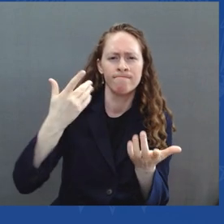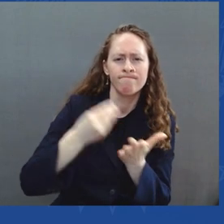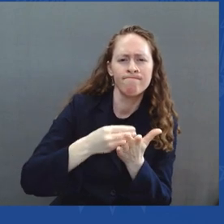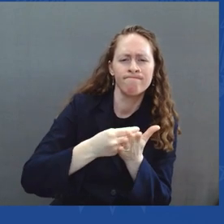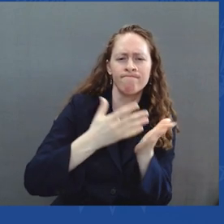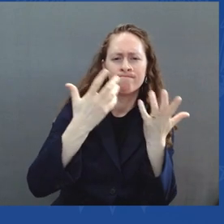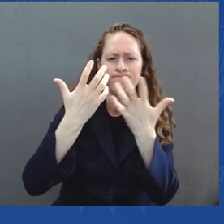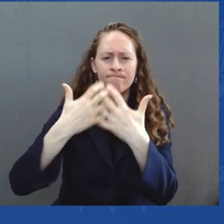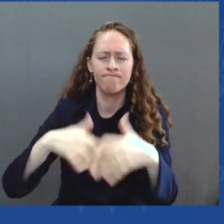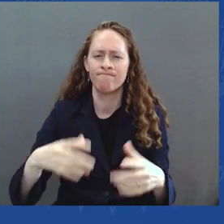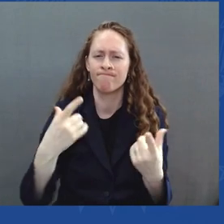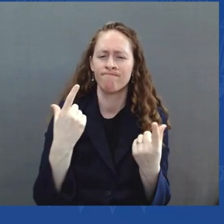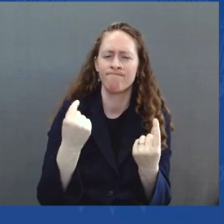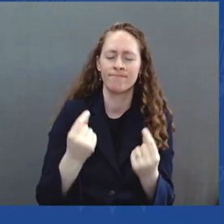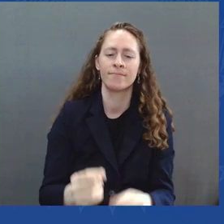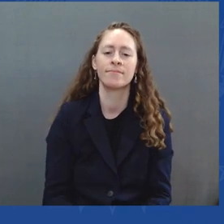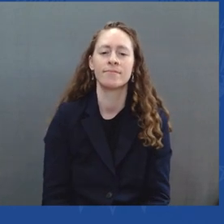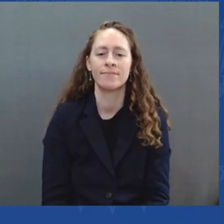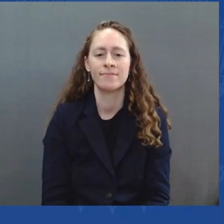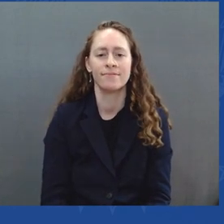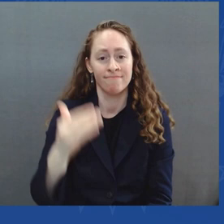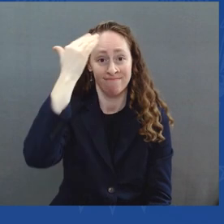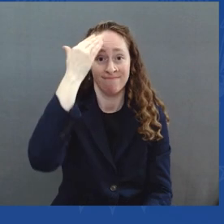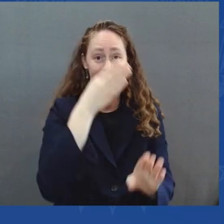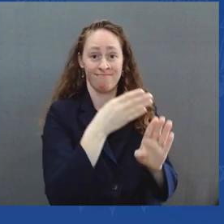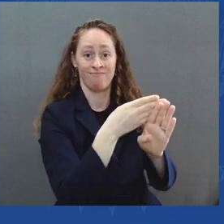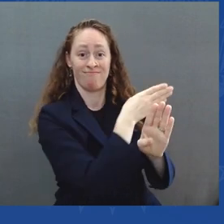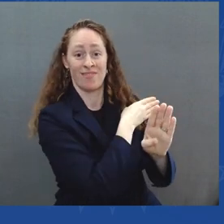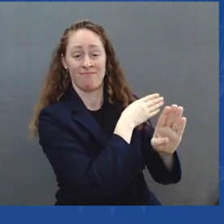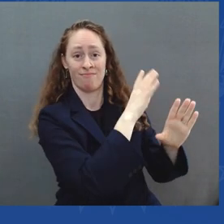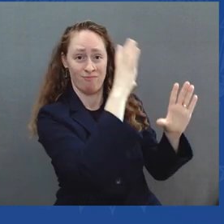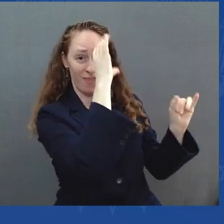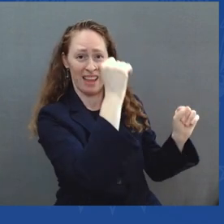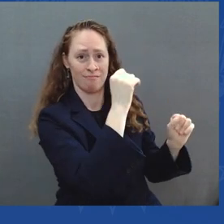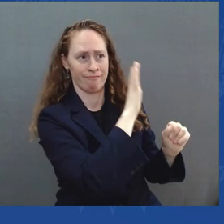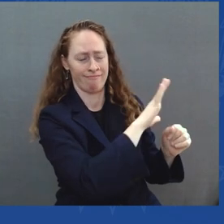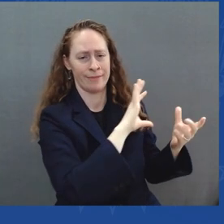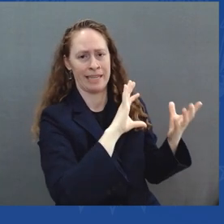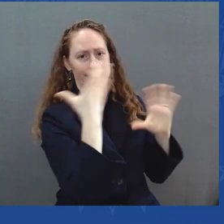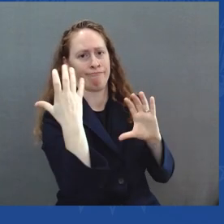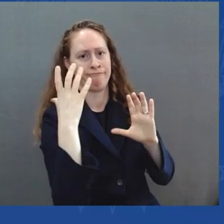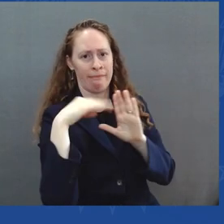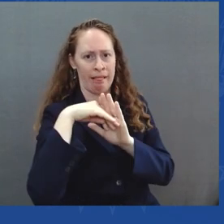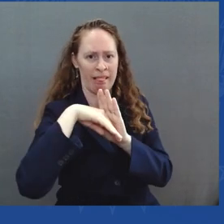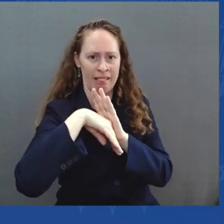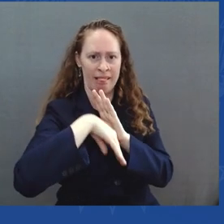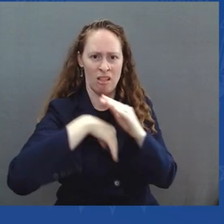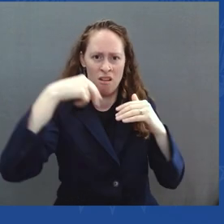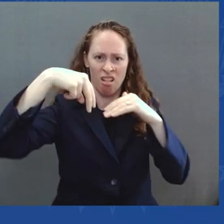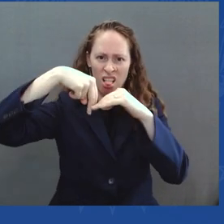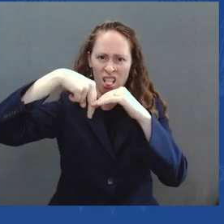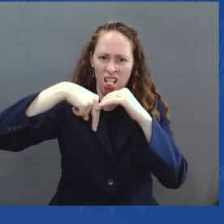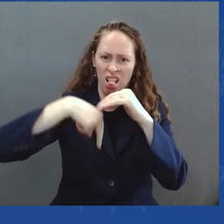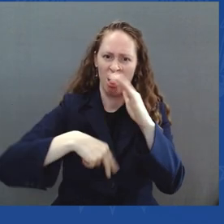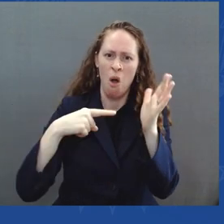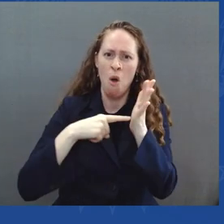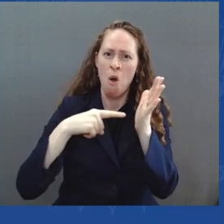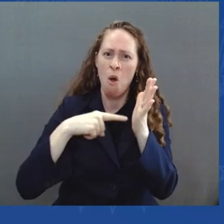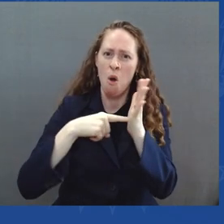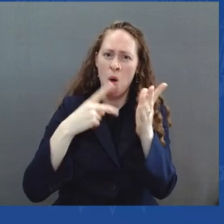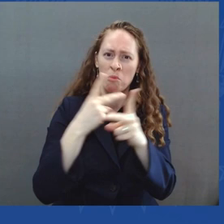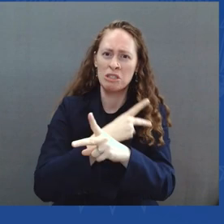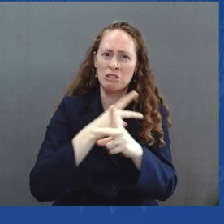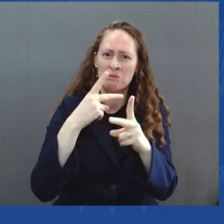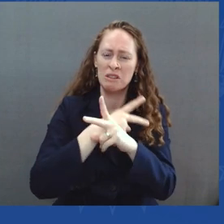Every year. As I committed when I was running this and I got here, we're going to turn that around. In fact, last year, in 2021,